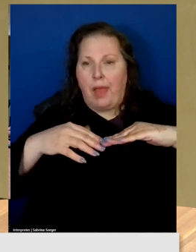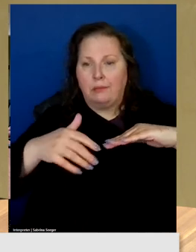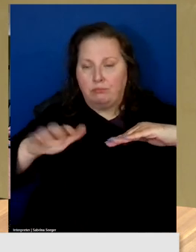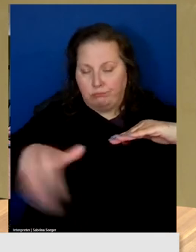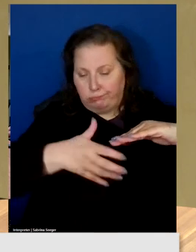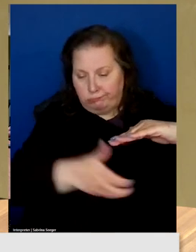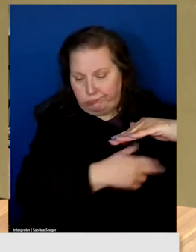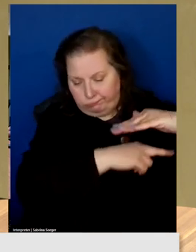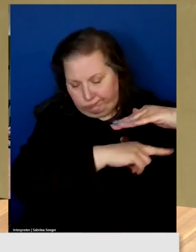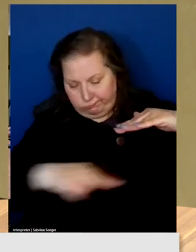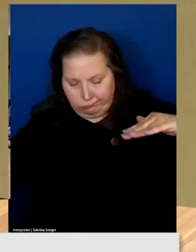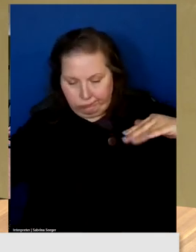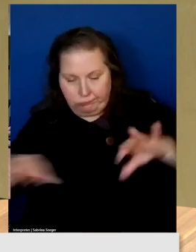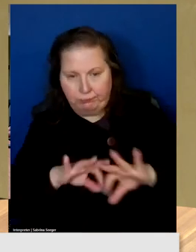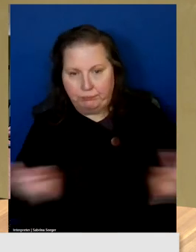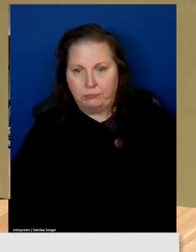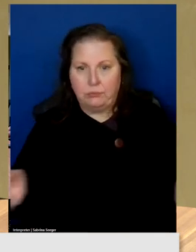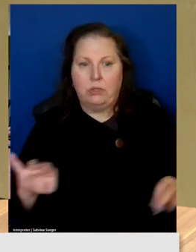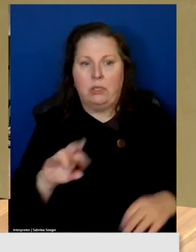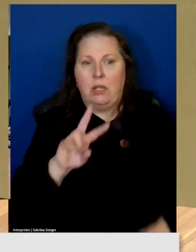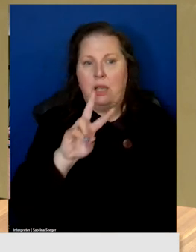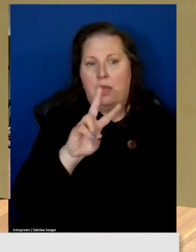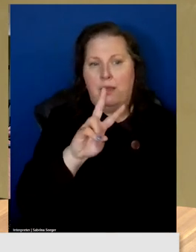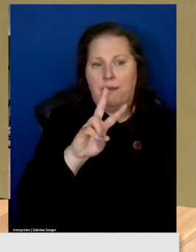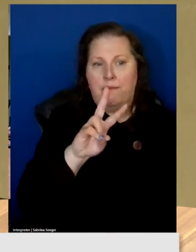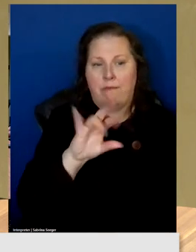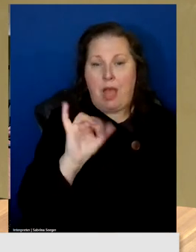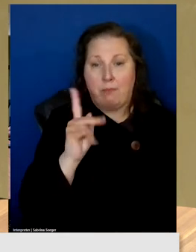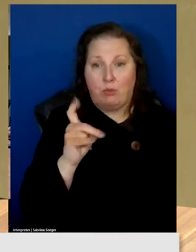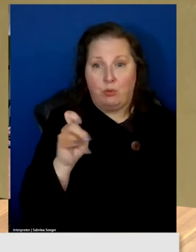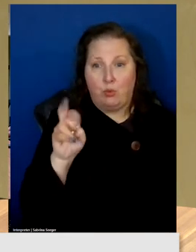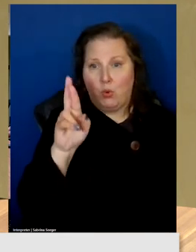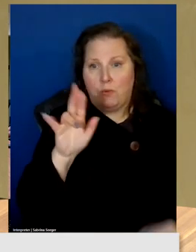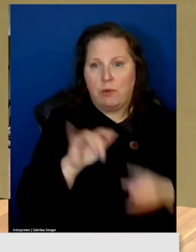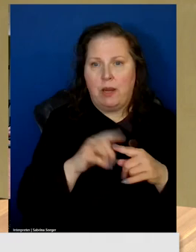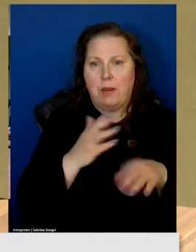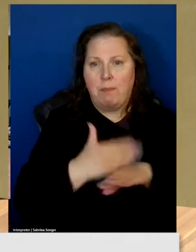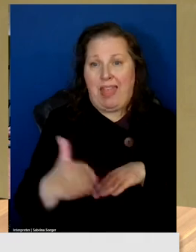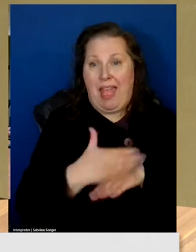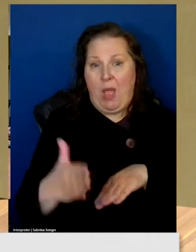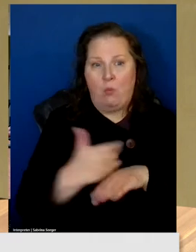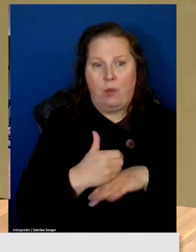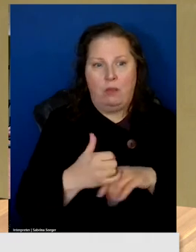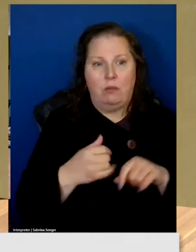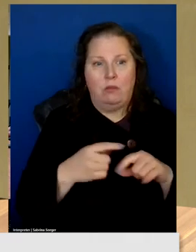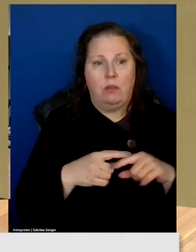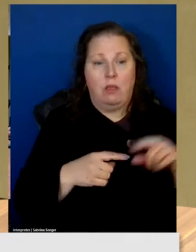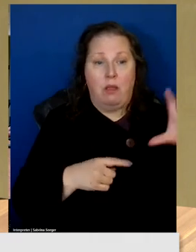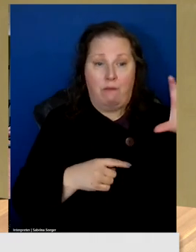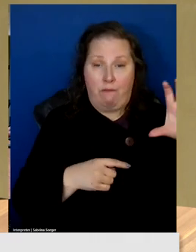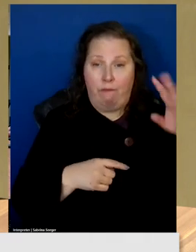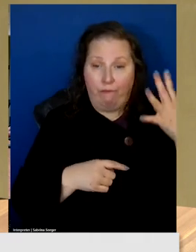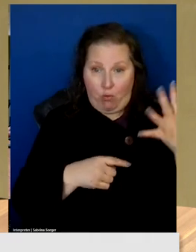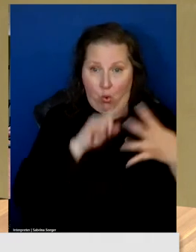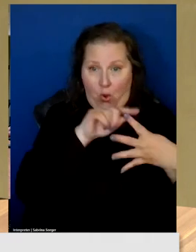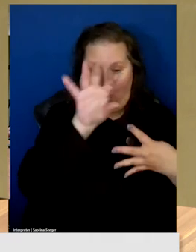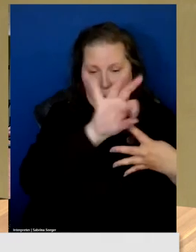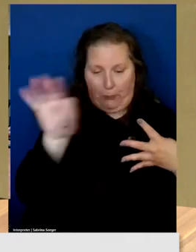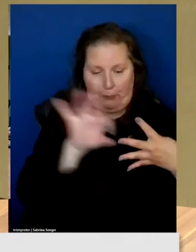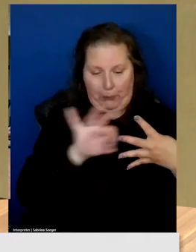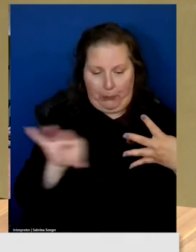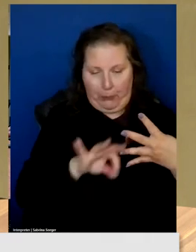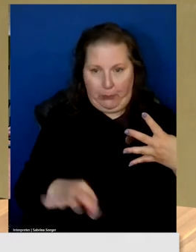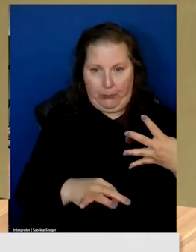It's called a vibratory plow, and it can bring four tubes at once, very four